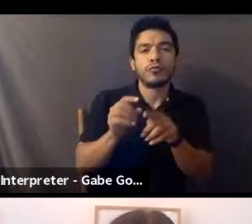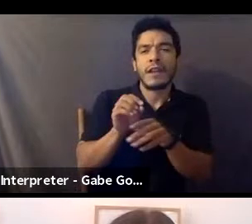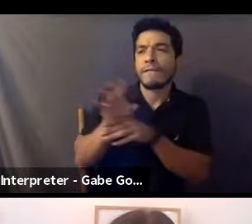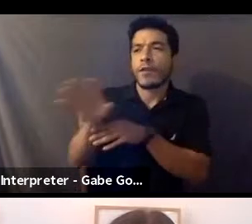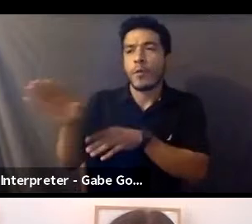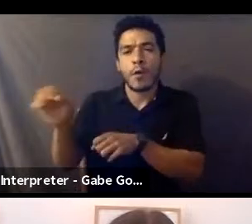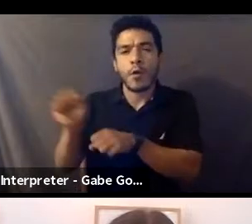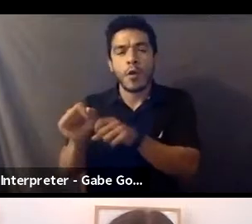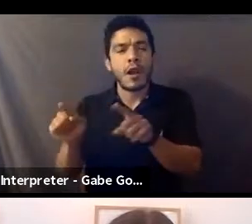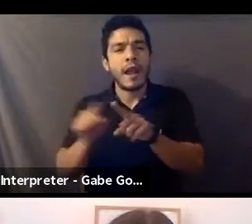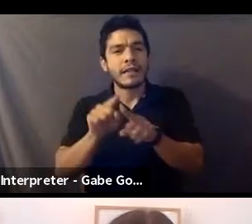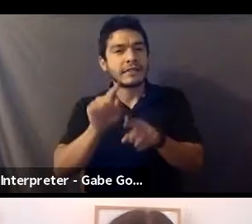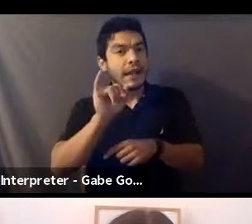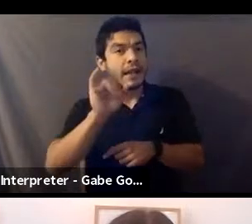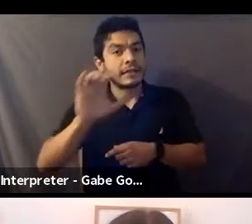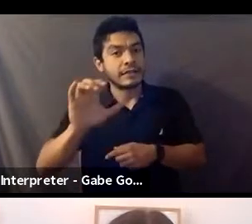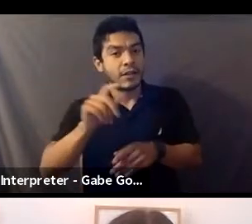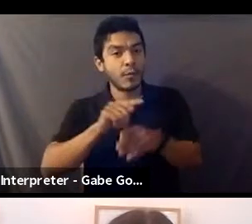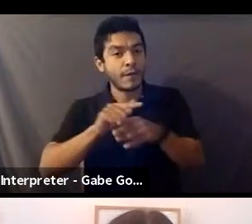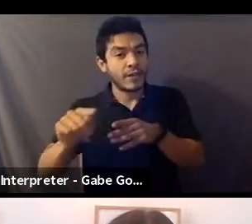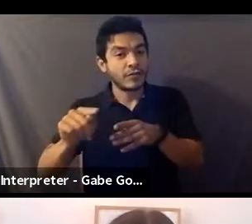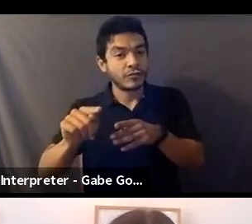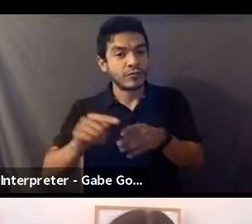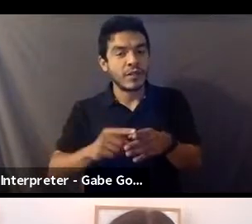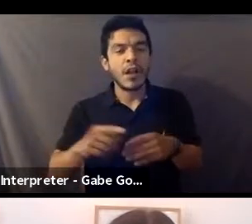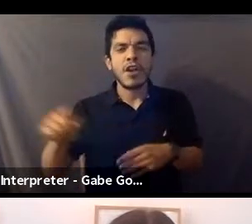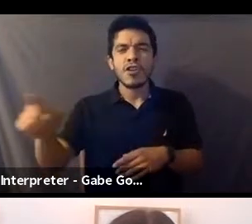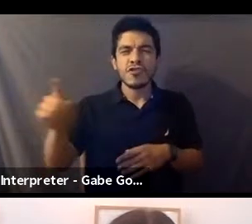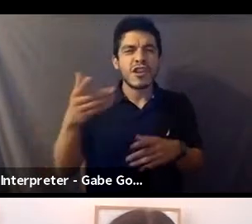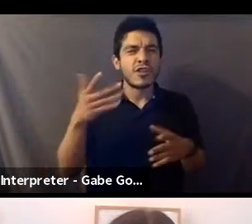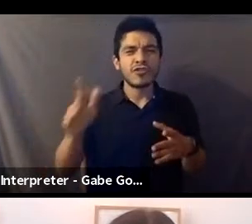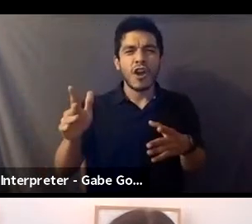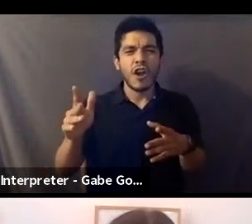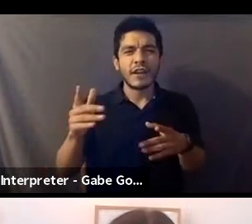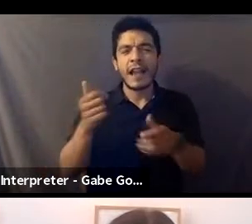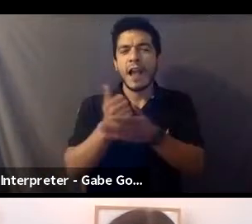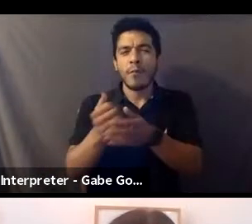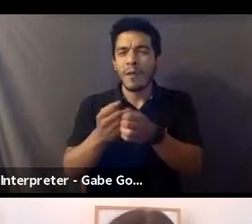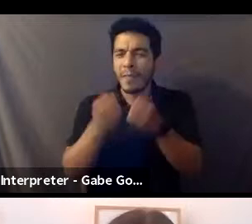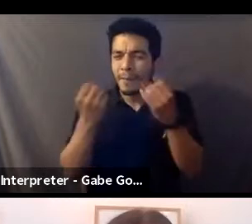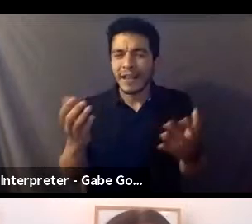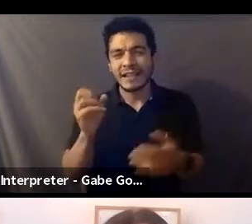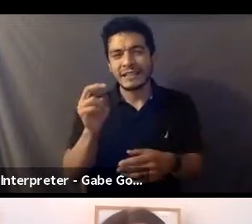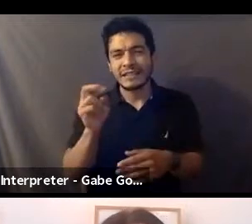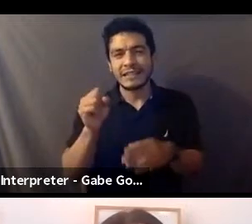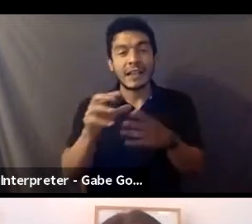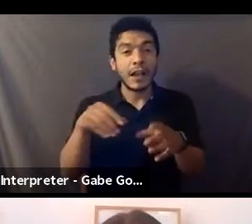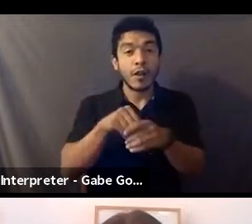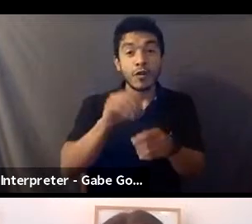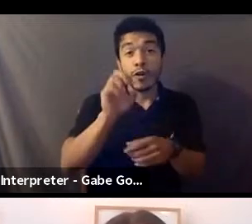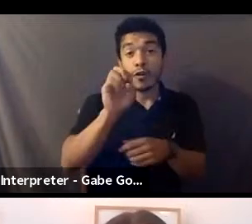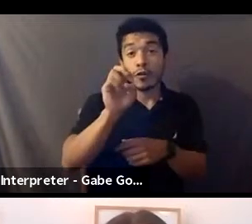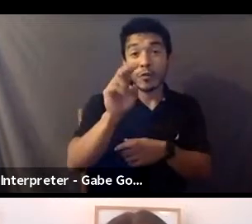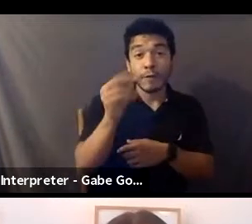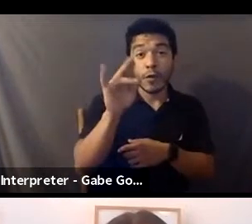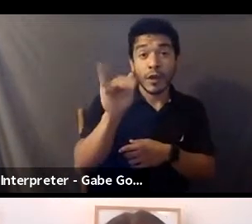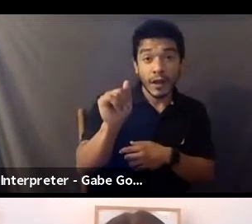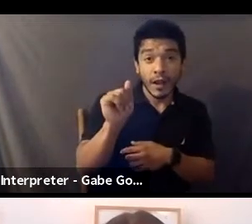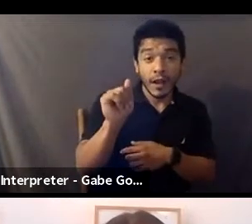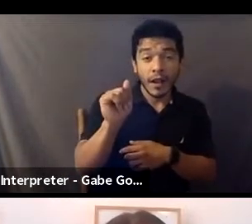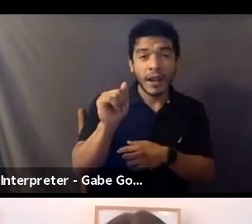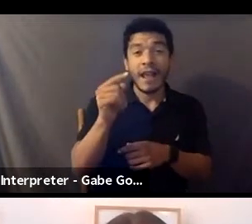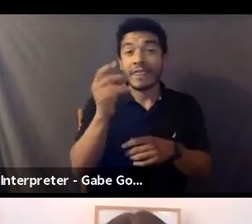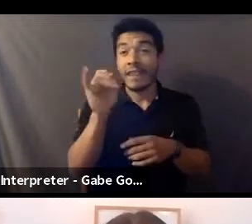has coordinated hundreds of intimacy scenes on shows including Euphoria, The Affair, The L Word Generation